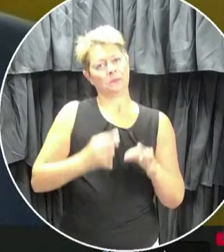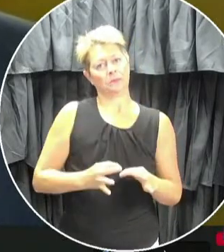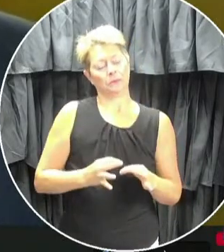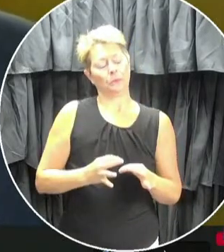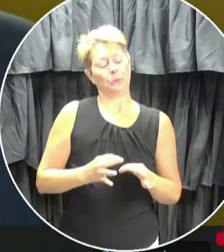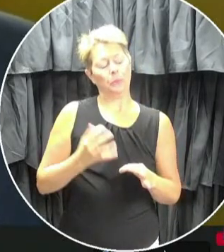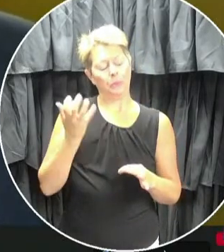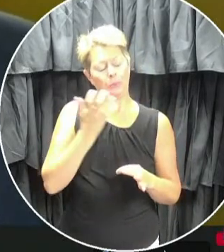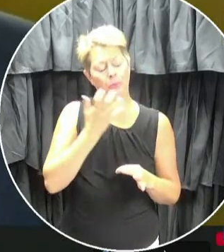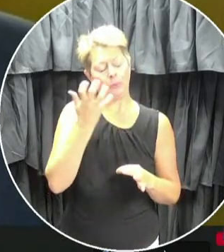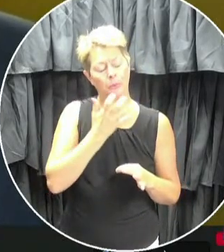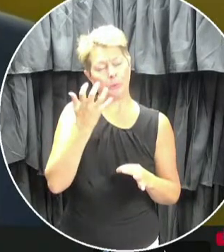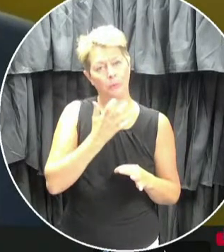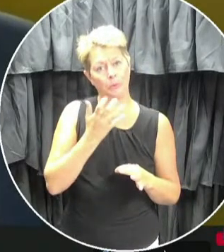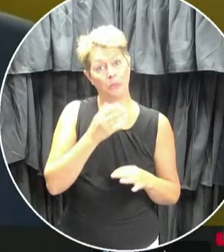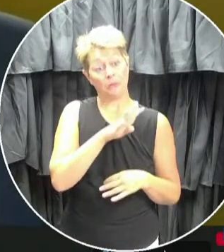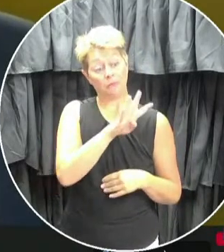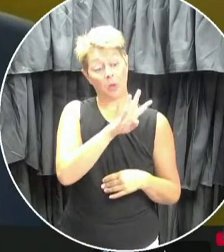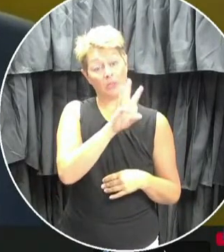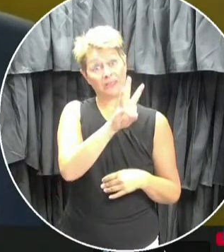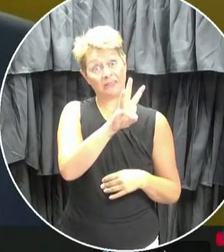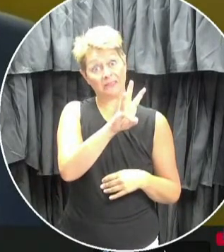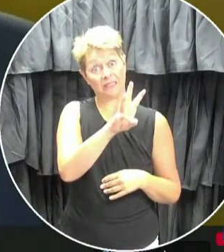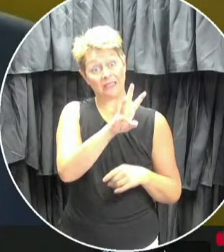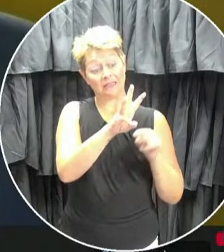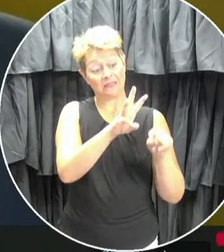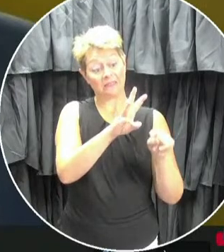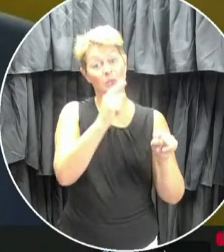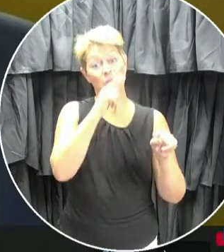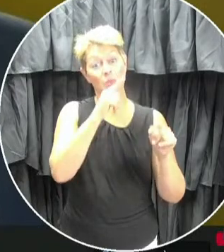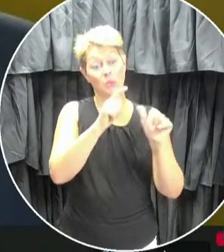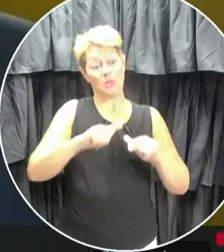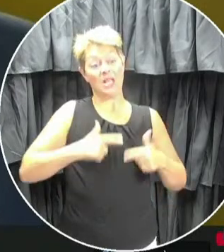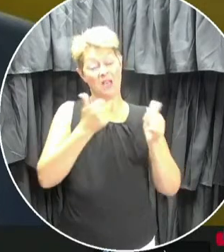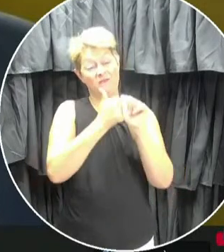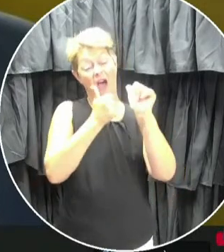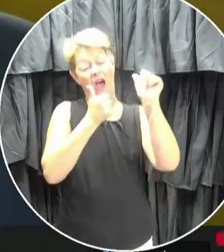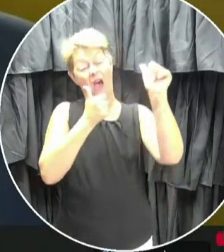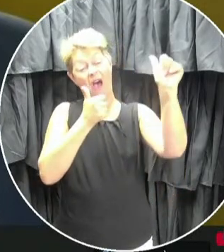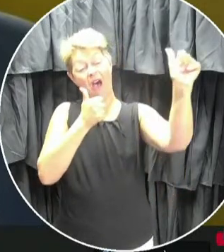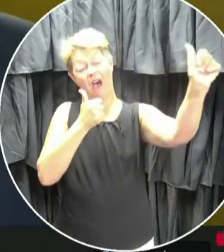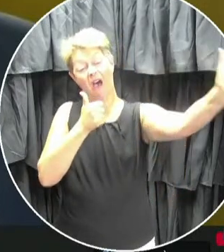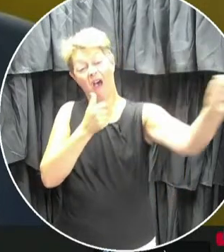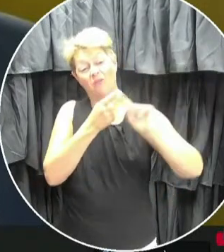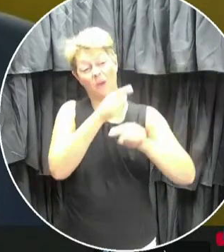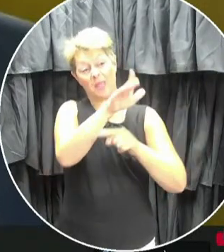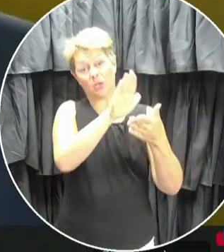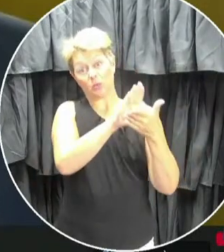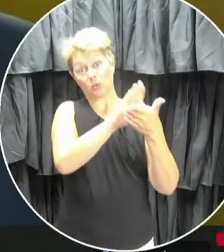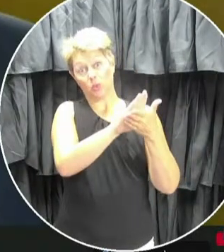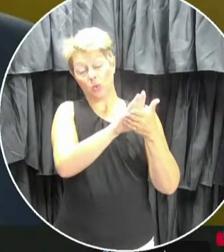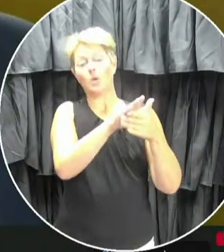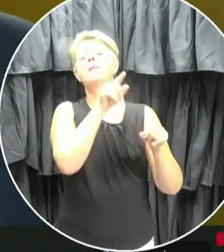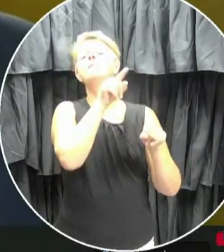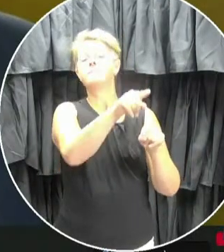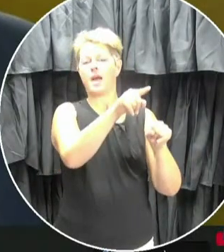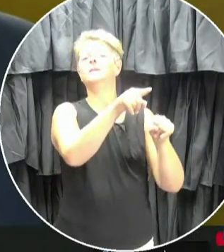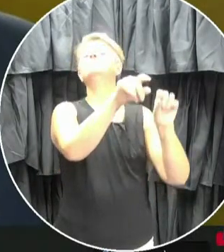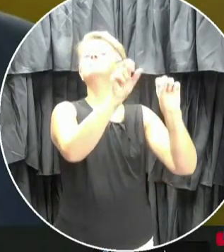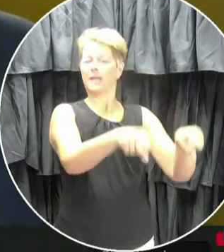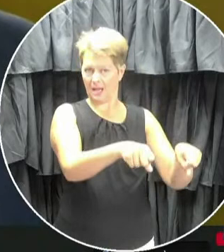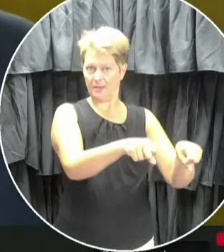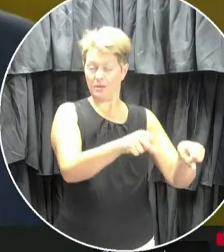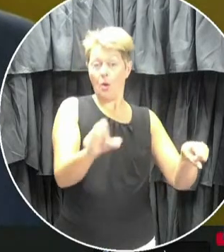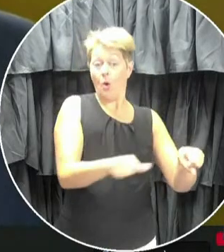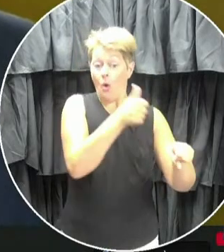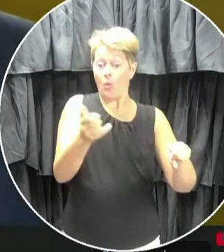Basically, the 46 eligible riders who live the furthest from their zone school will have priority in available seating. Others,